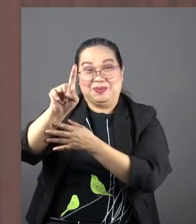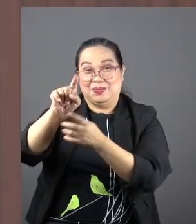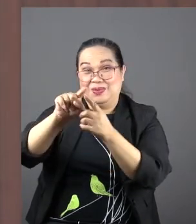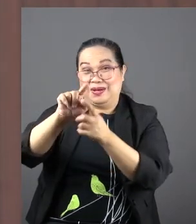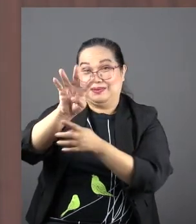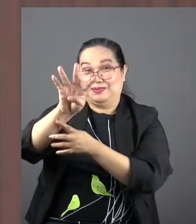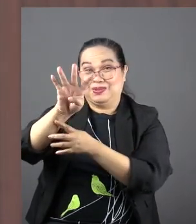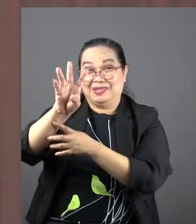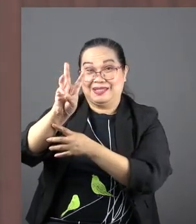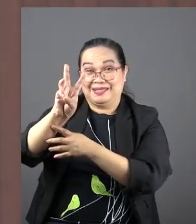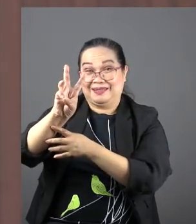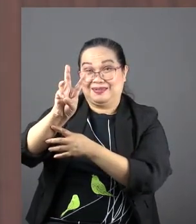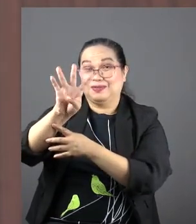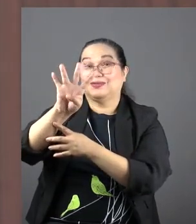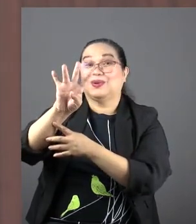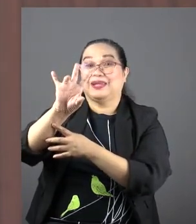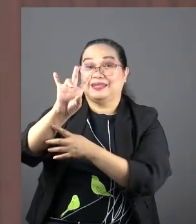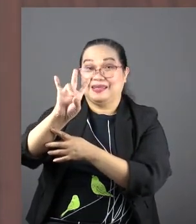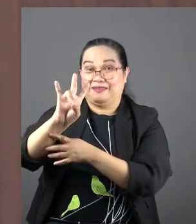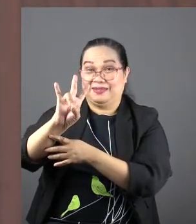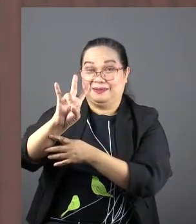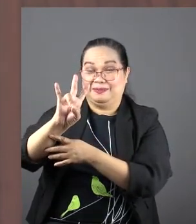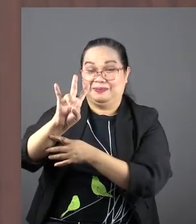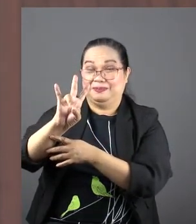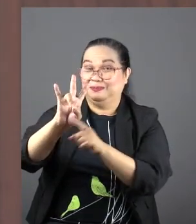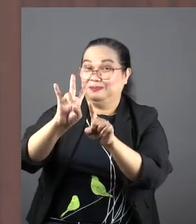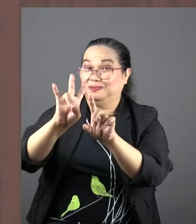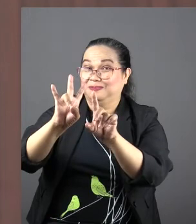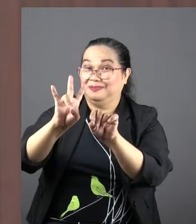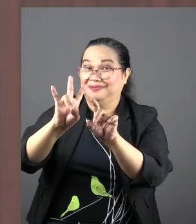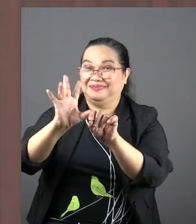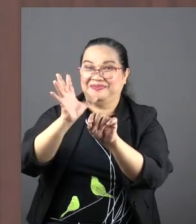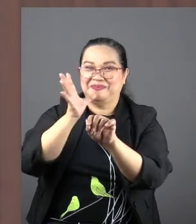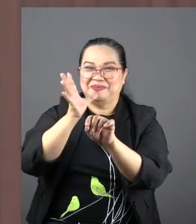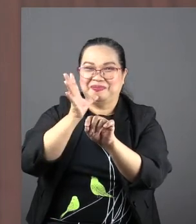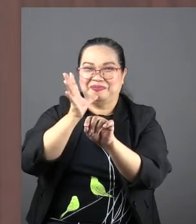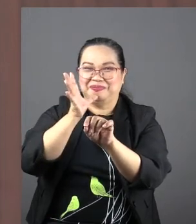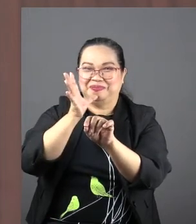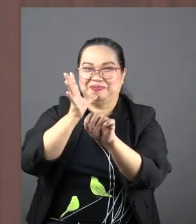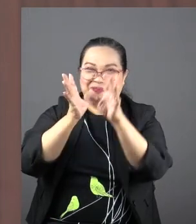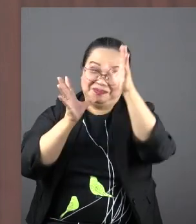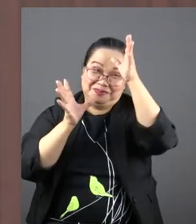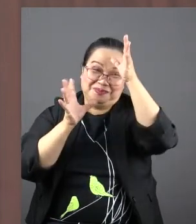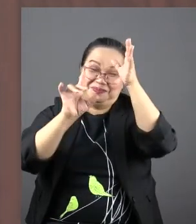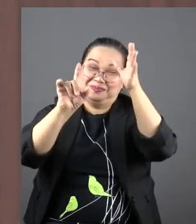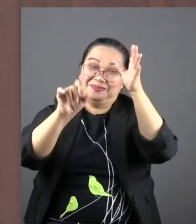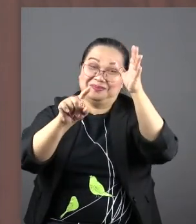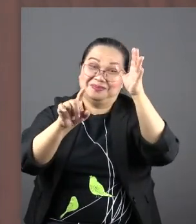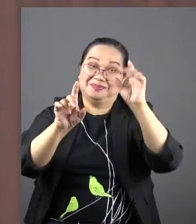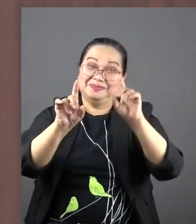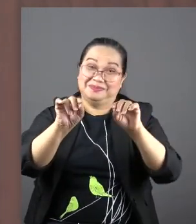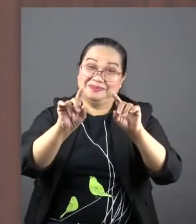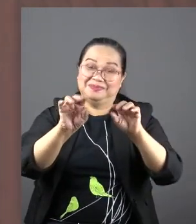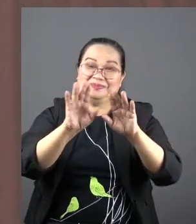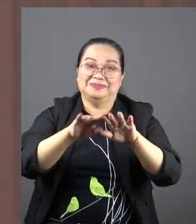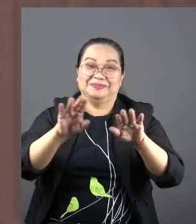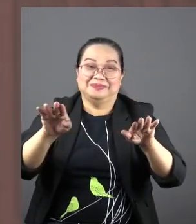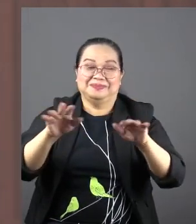47. Have you done that, moms? Have you done that, dads? Have you done that, kids?